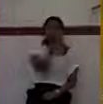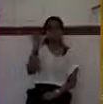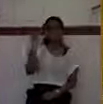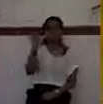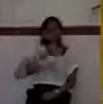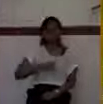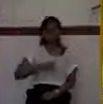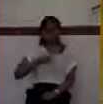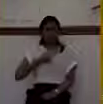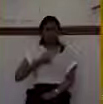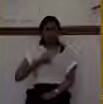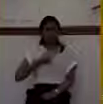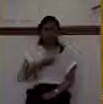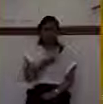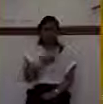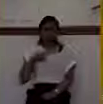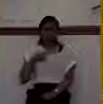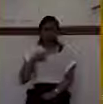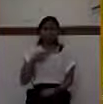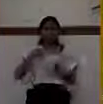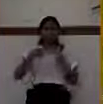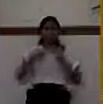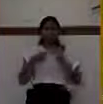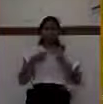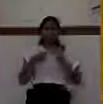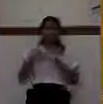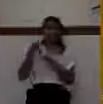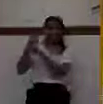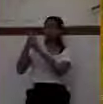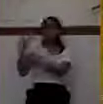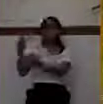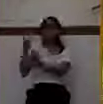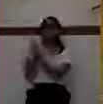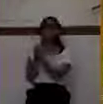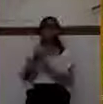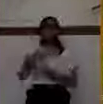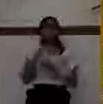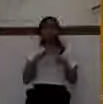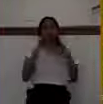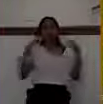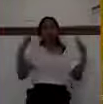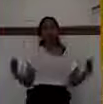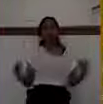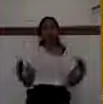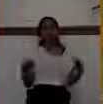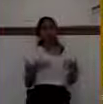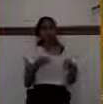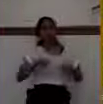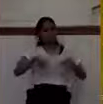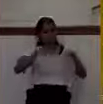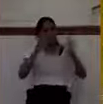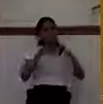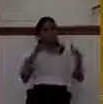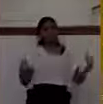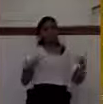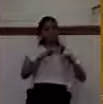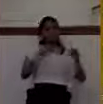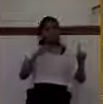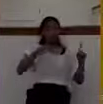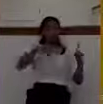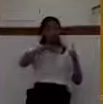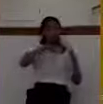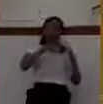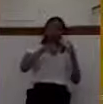perfect, endless love, this sacrificial love. And in response, we treat him as if